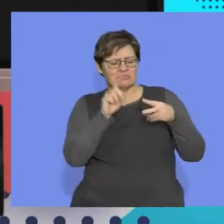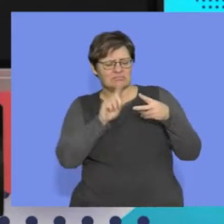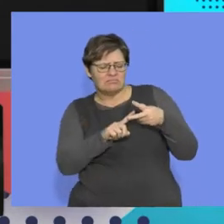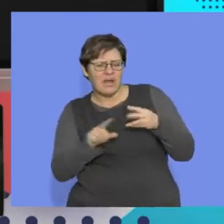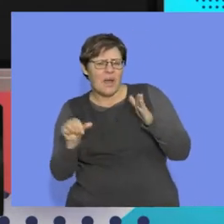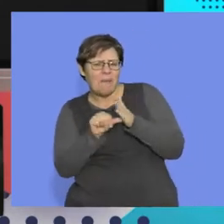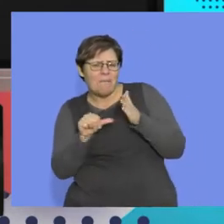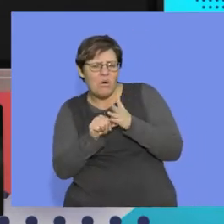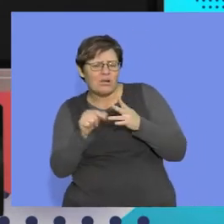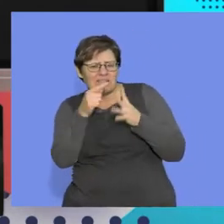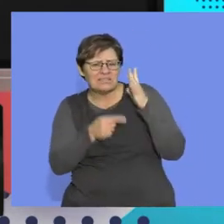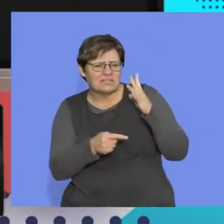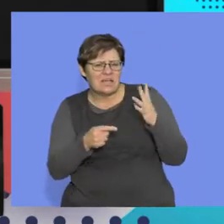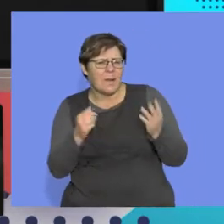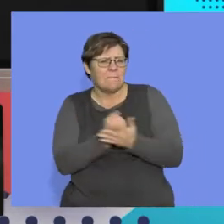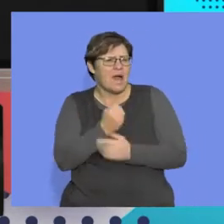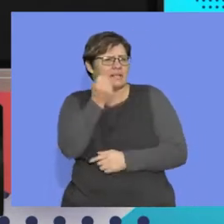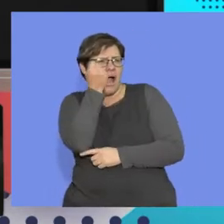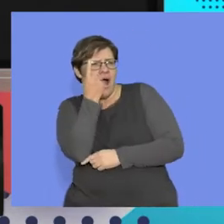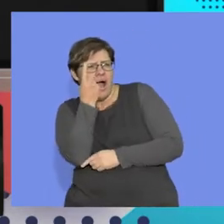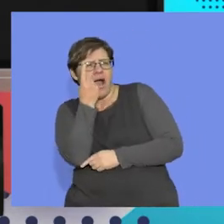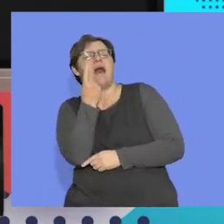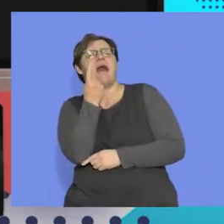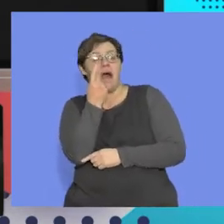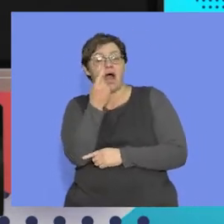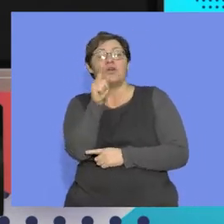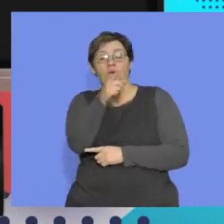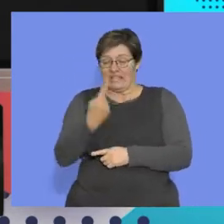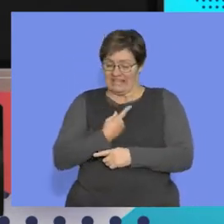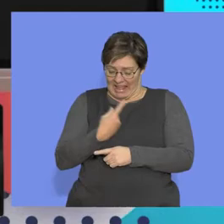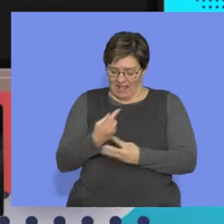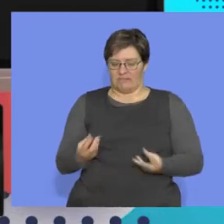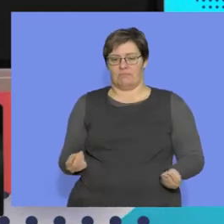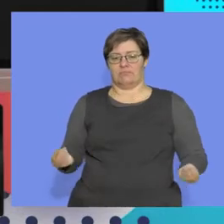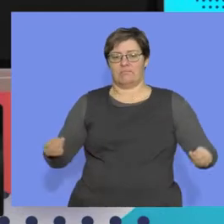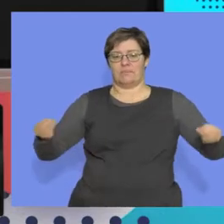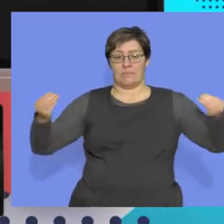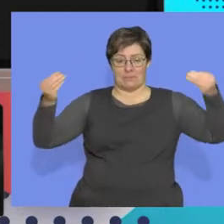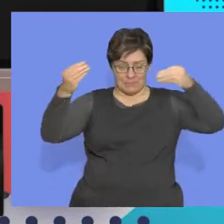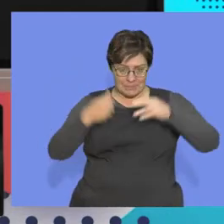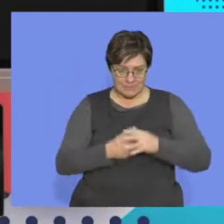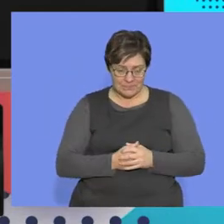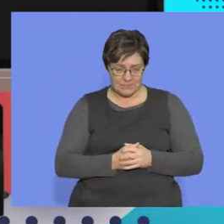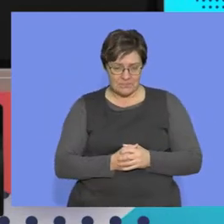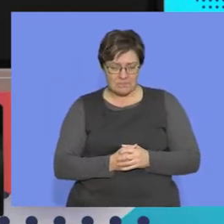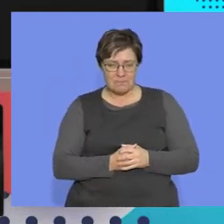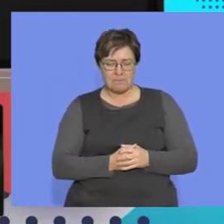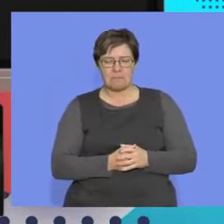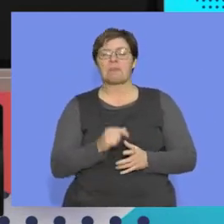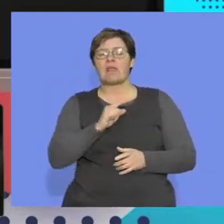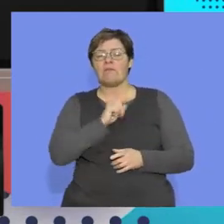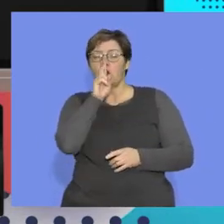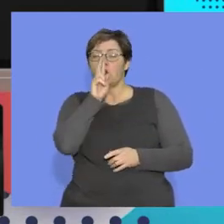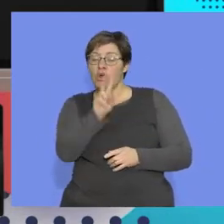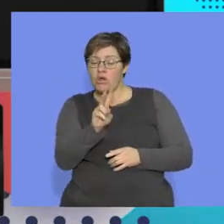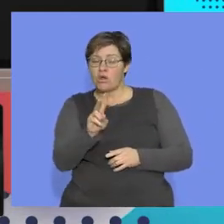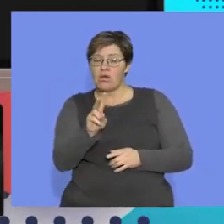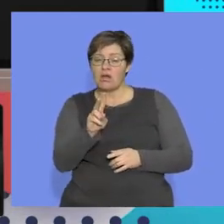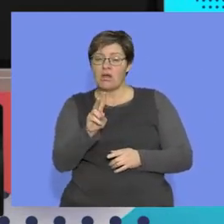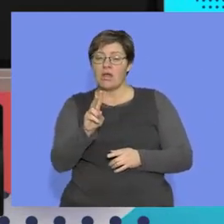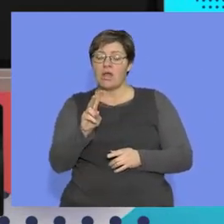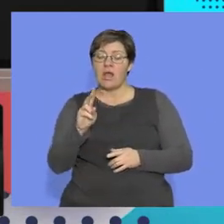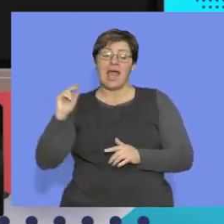important points. You guys have got to kind of like put the flesh, etc. onto that. Now remember, when we're looking at human evolution,